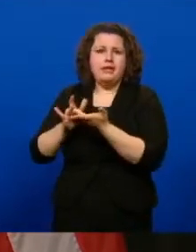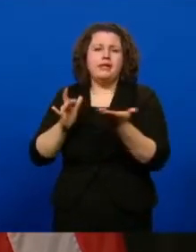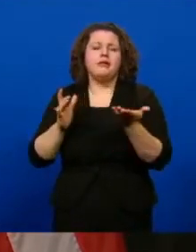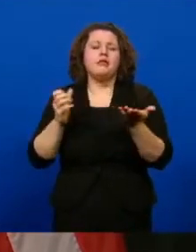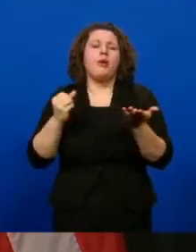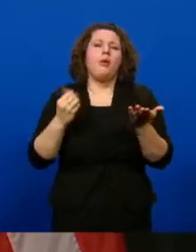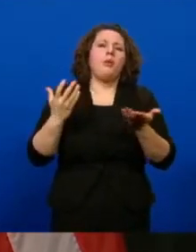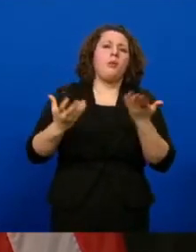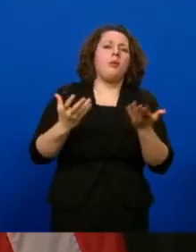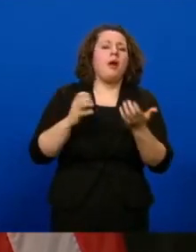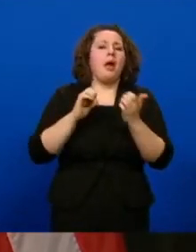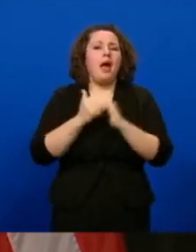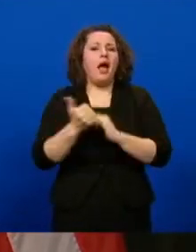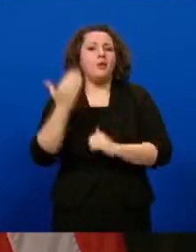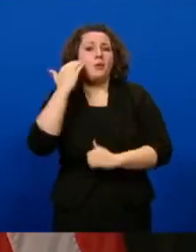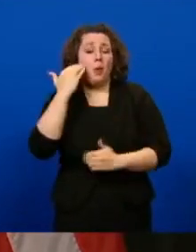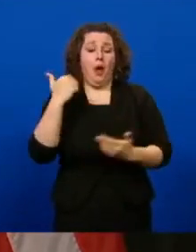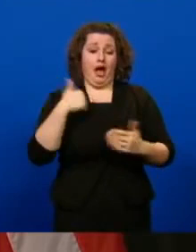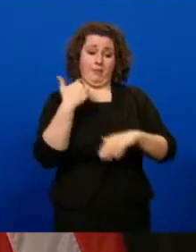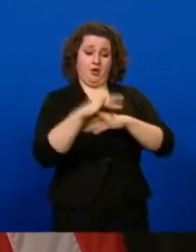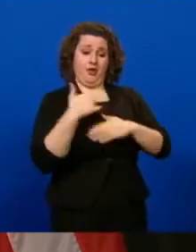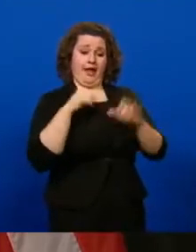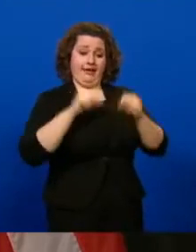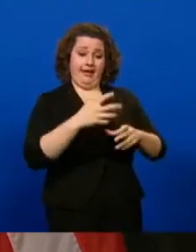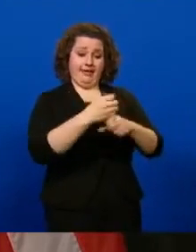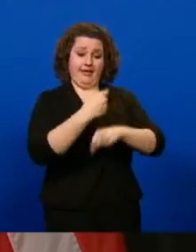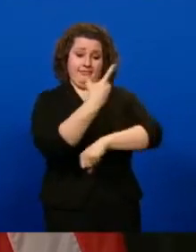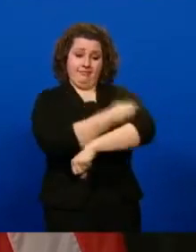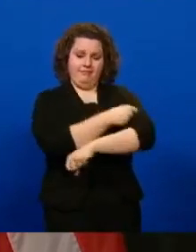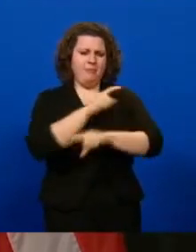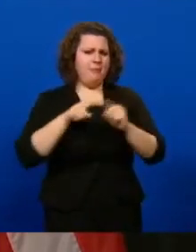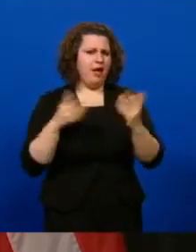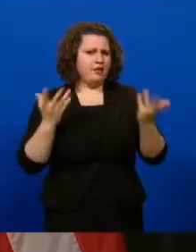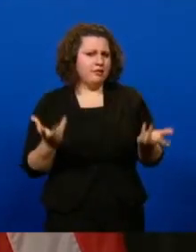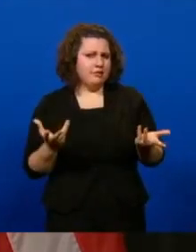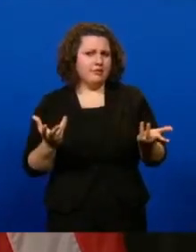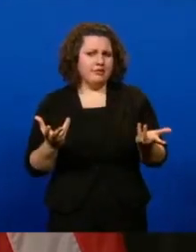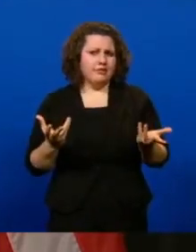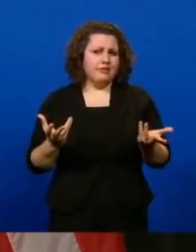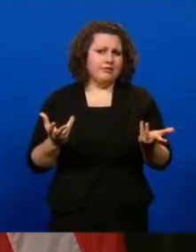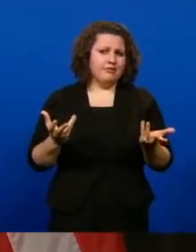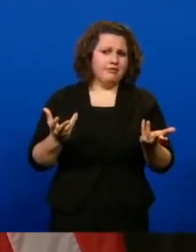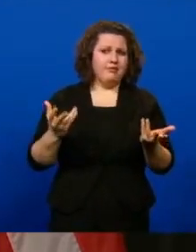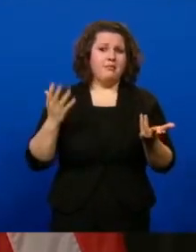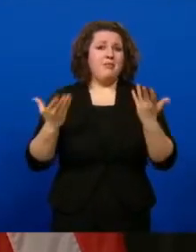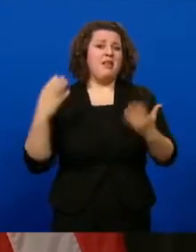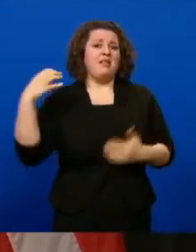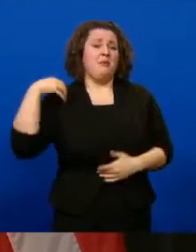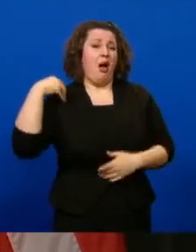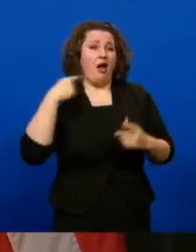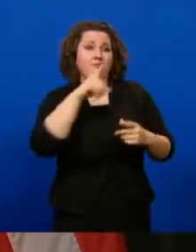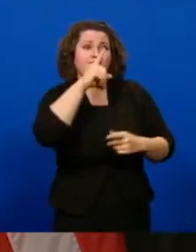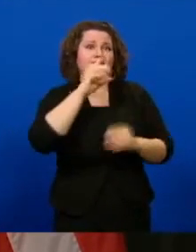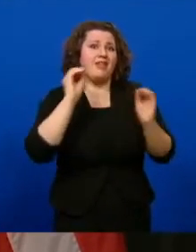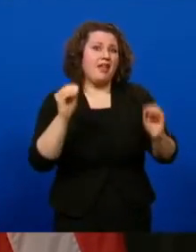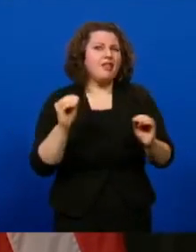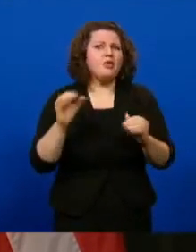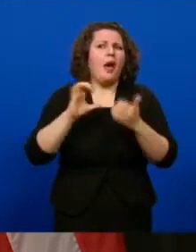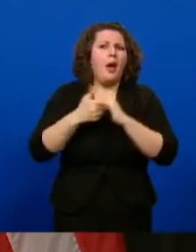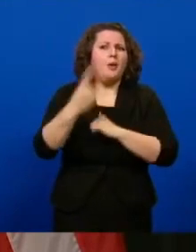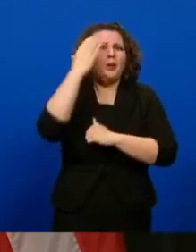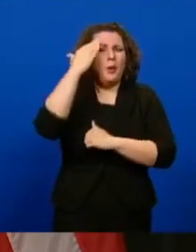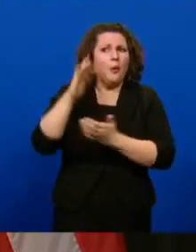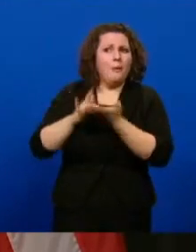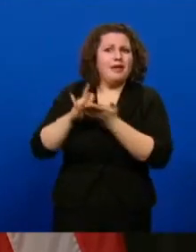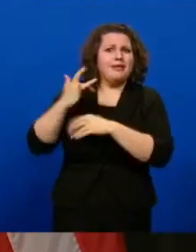know when they're not only eligible, but, and especially for those that don't hear from their employer that might be getting it from one of the other places? Person